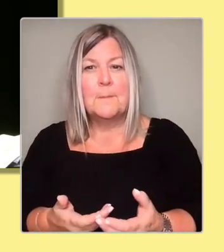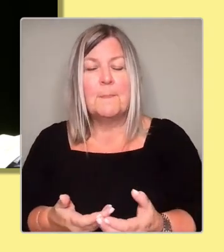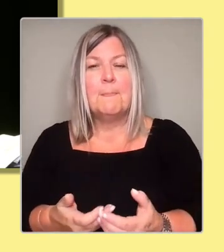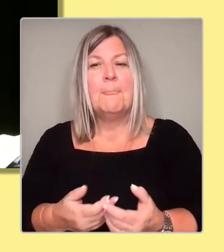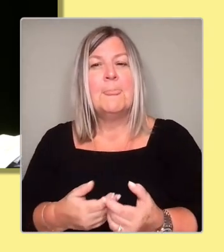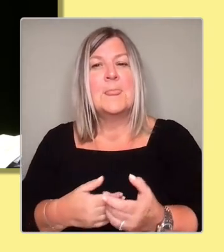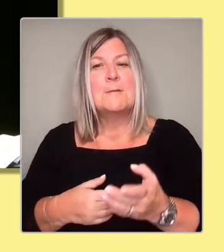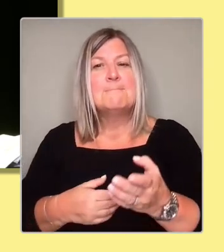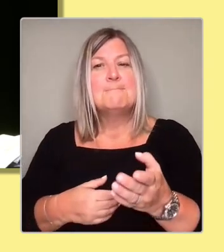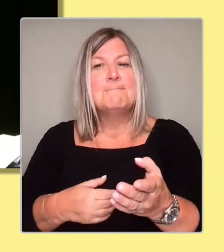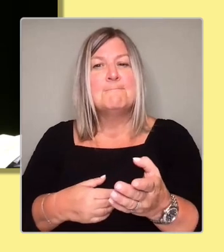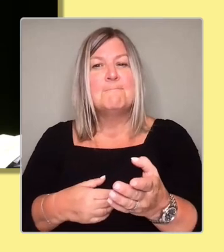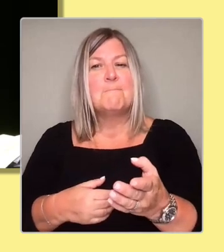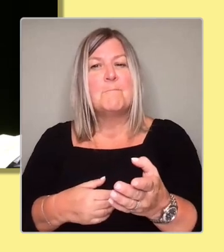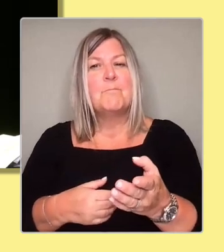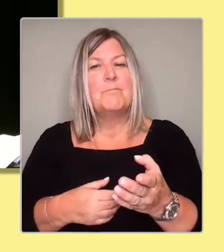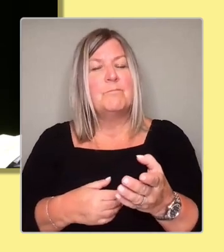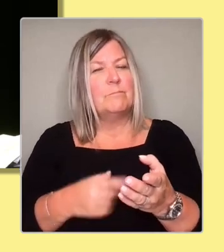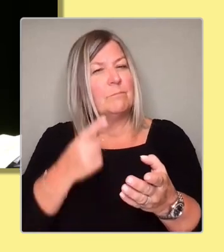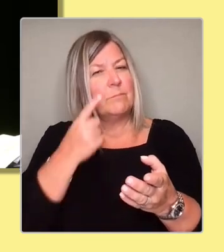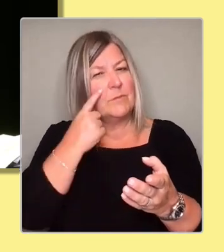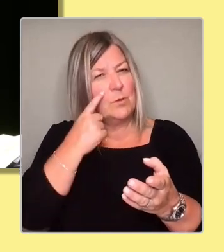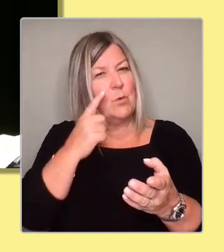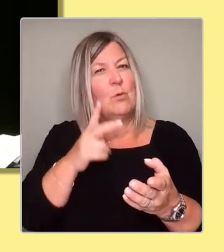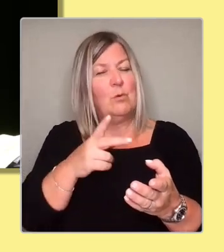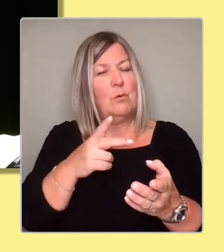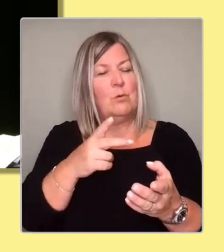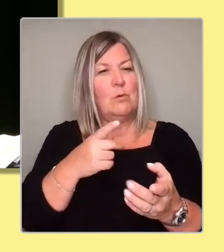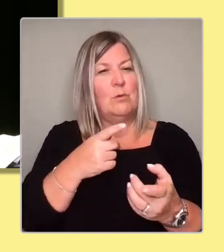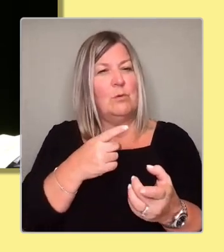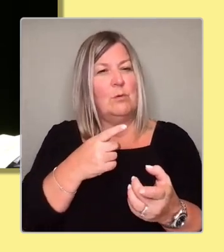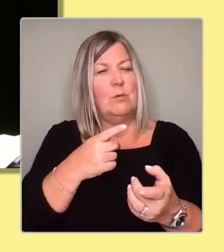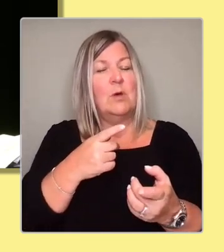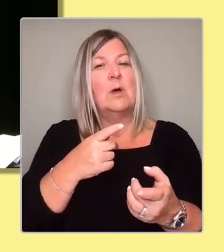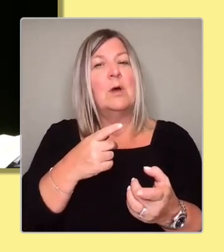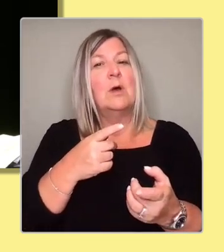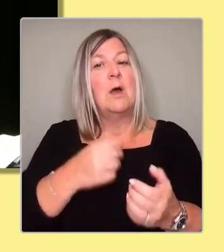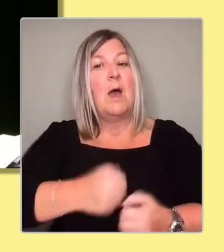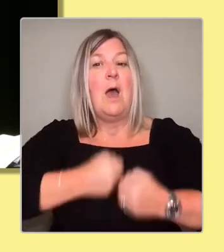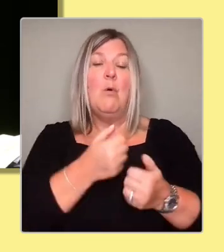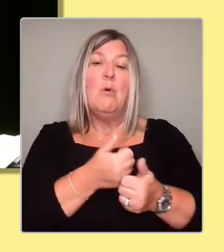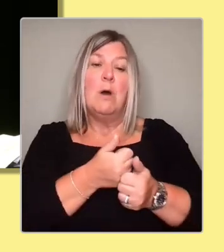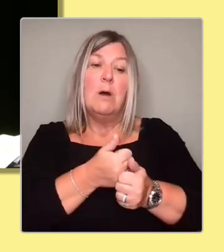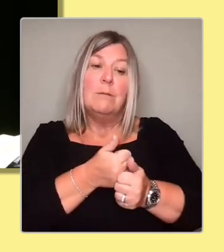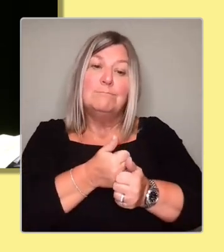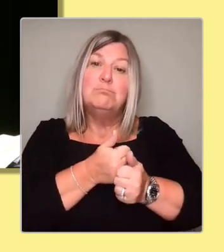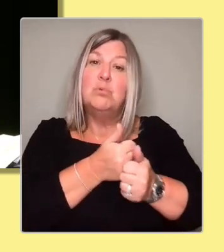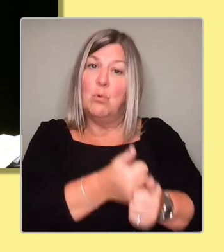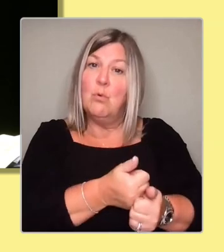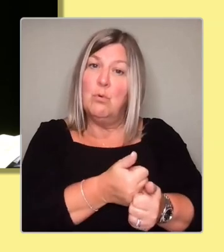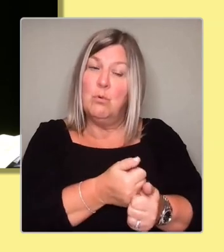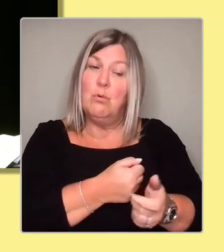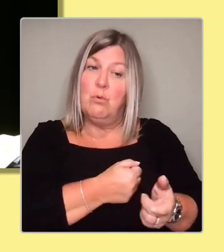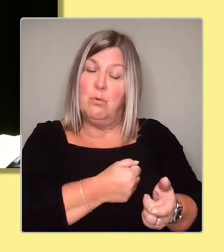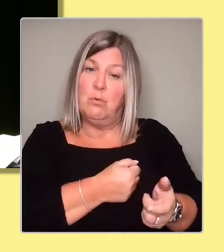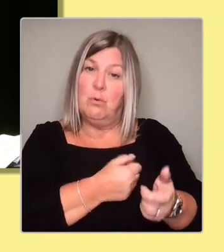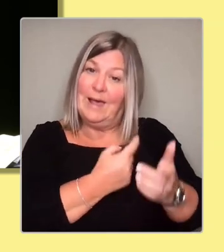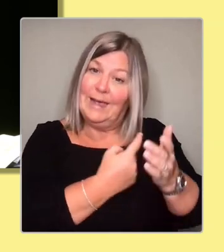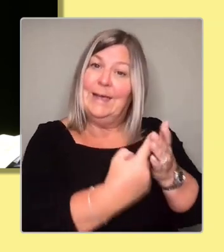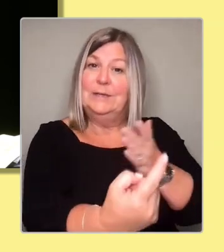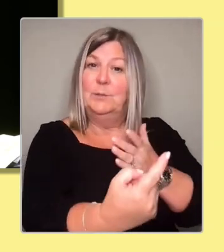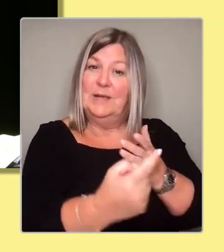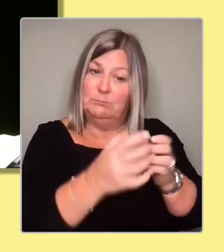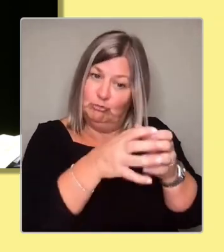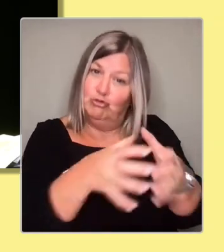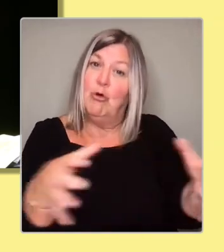I would say this, that our pro-independence majority in the parliament, if that is the first